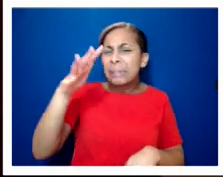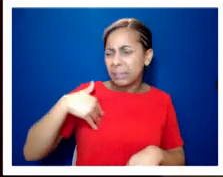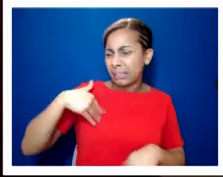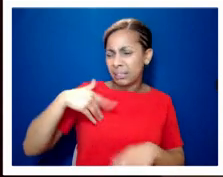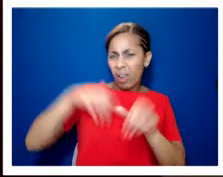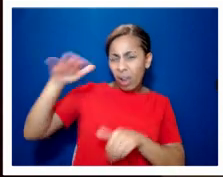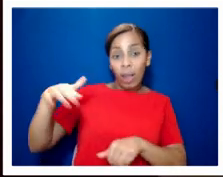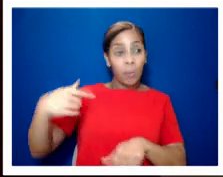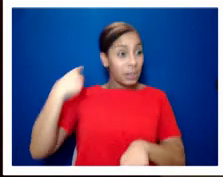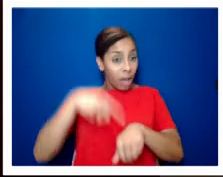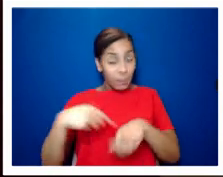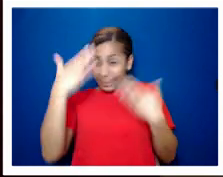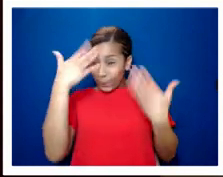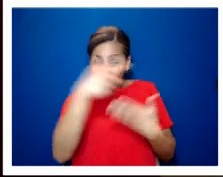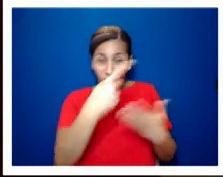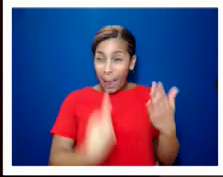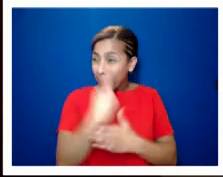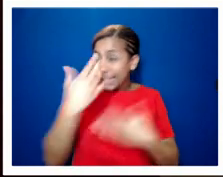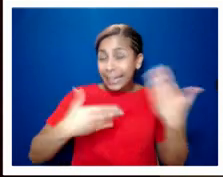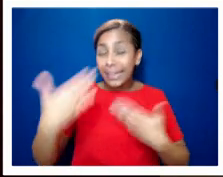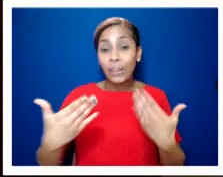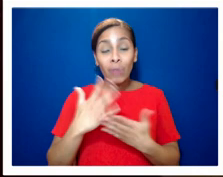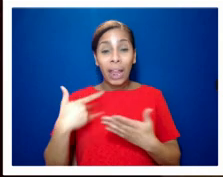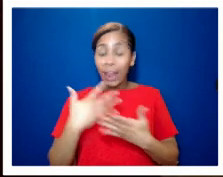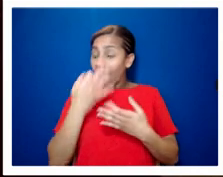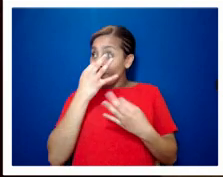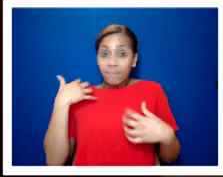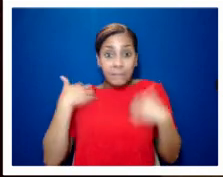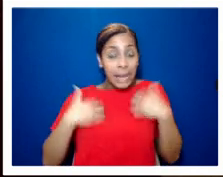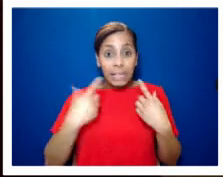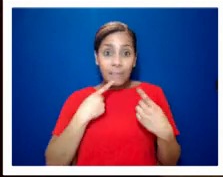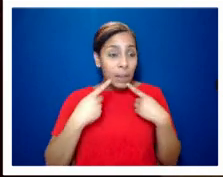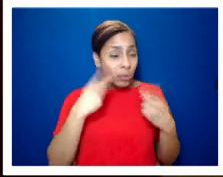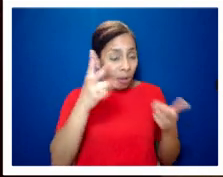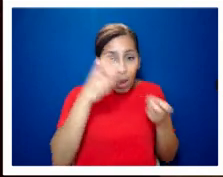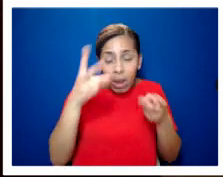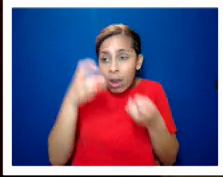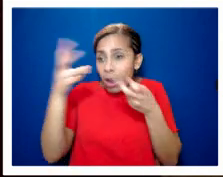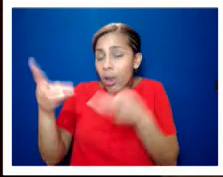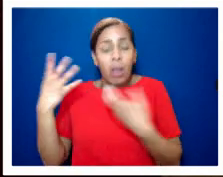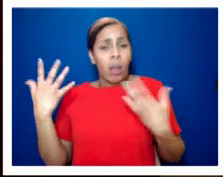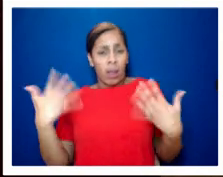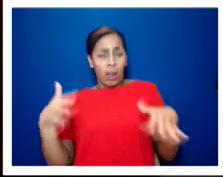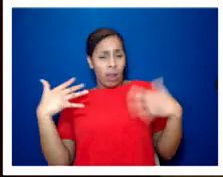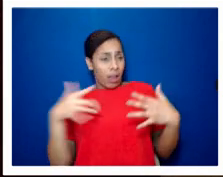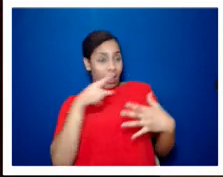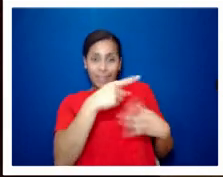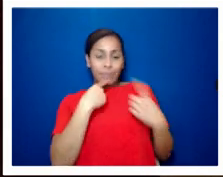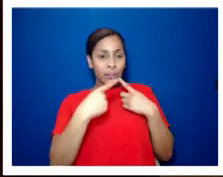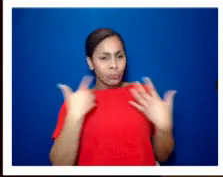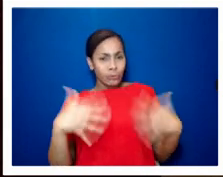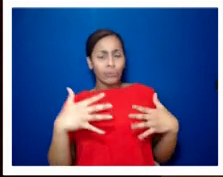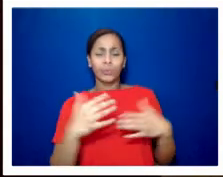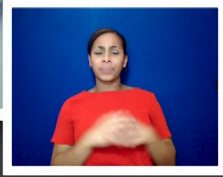the time i'm in in harangay so that was absolutely fascinating but no that those kind of um backgrounds um to it which kind of kicked it all off really